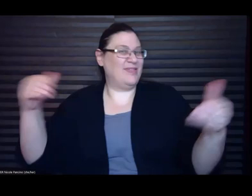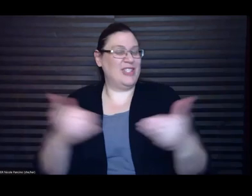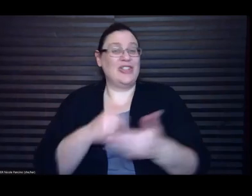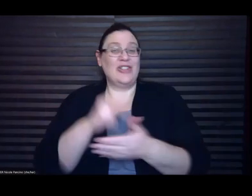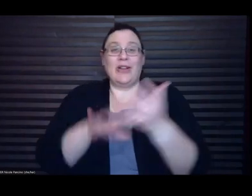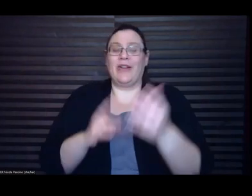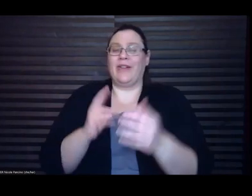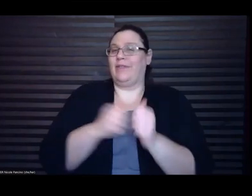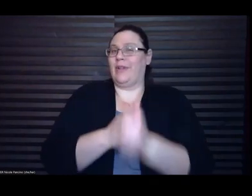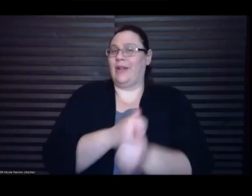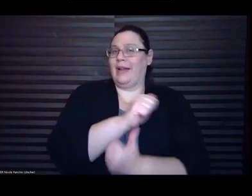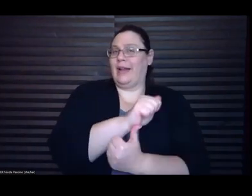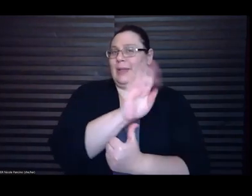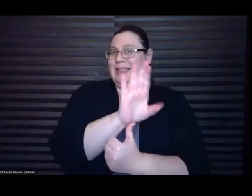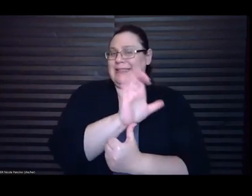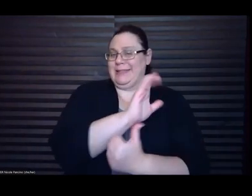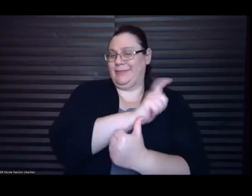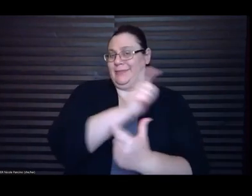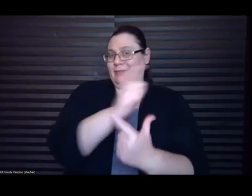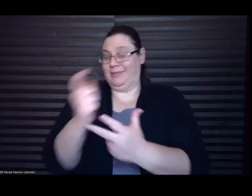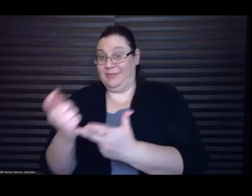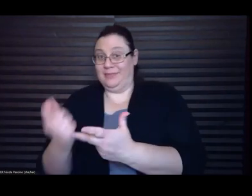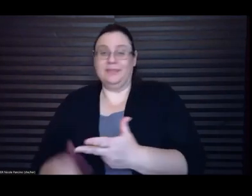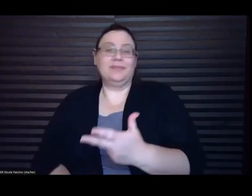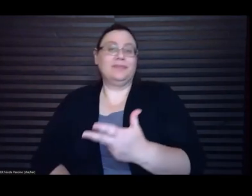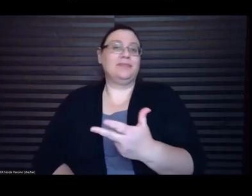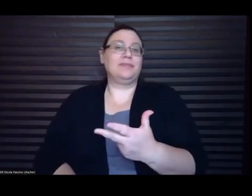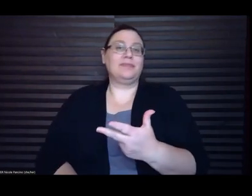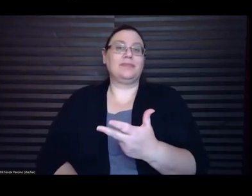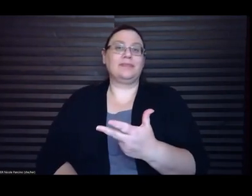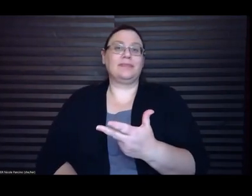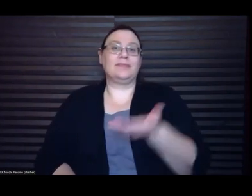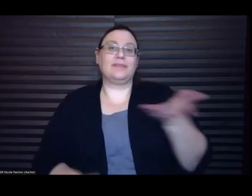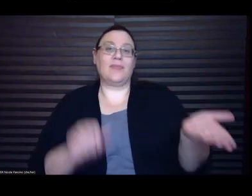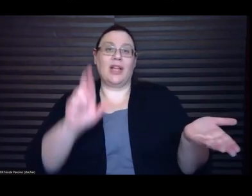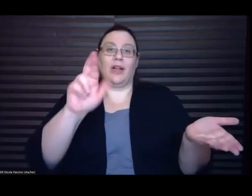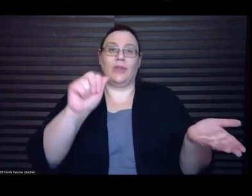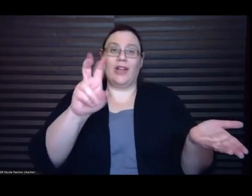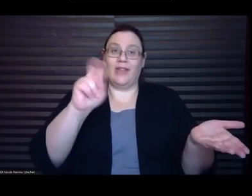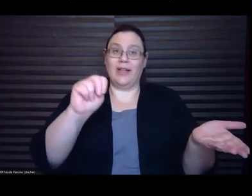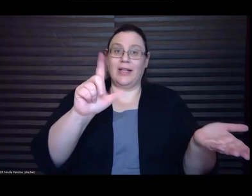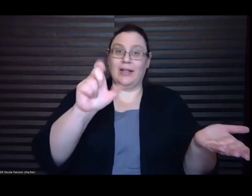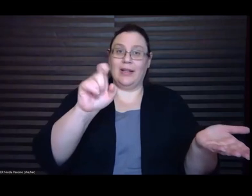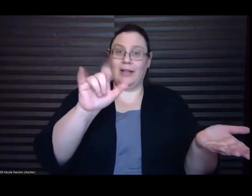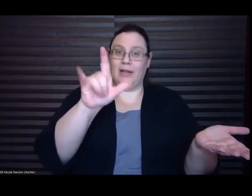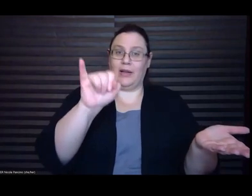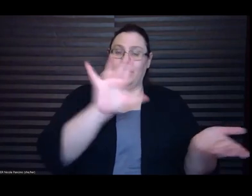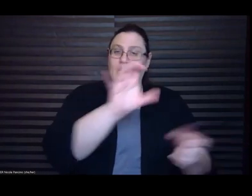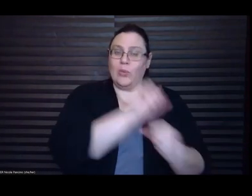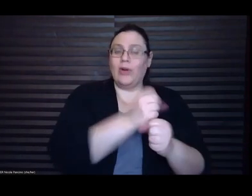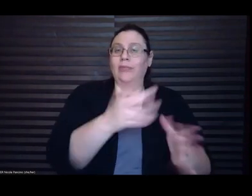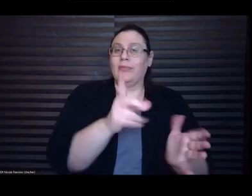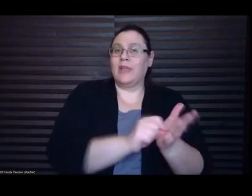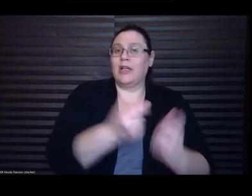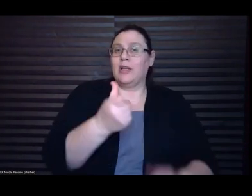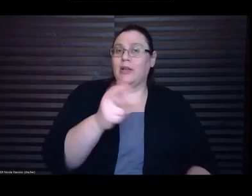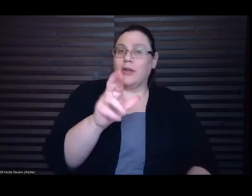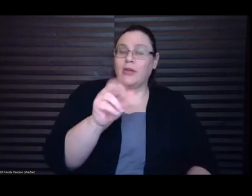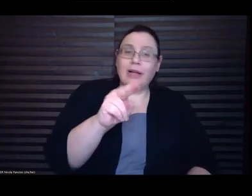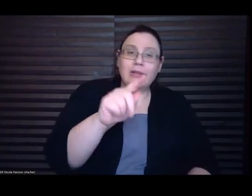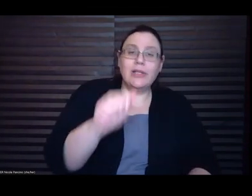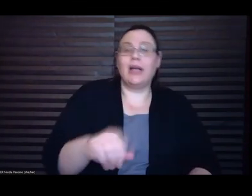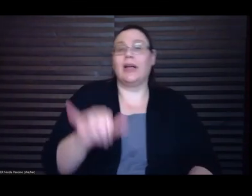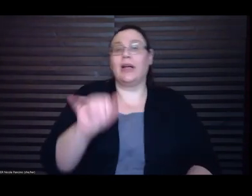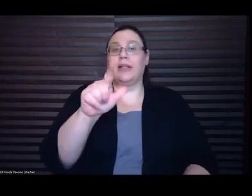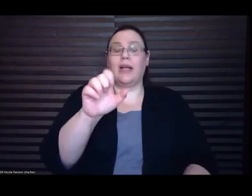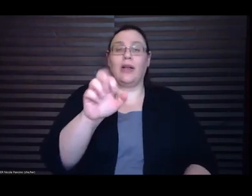Raven Lalani's work has been published in Granta, the Yale Review, and the Cut, among other publications. Lalani is a National